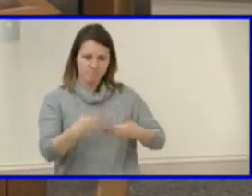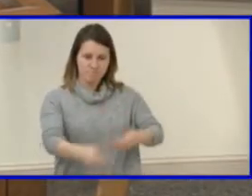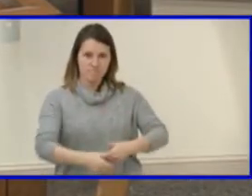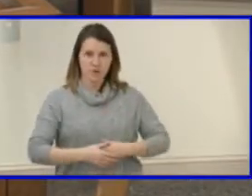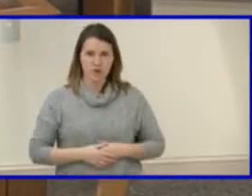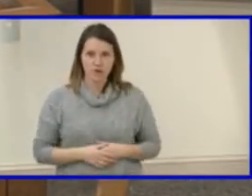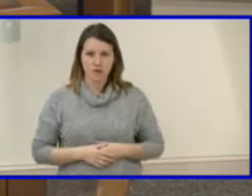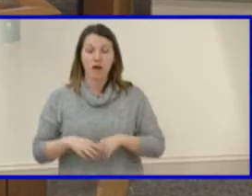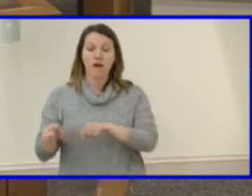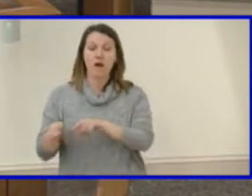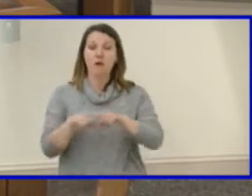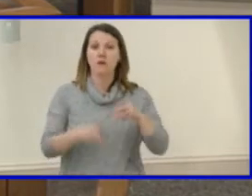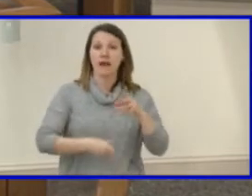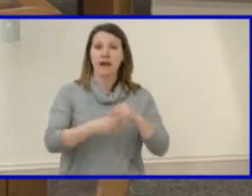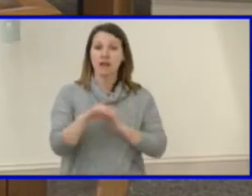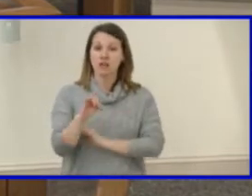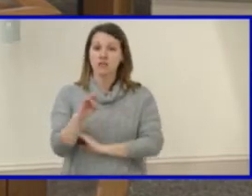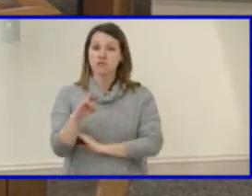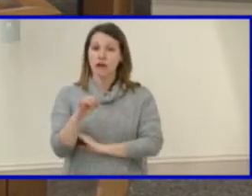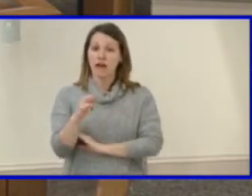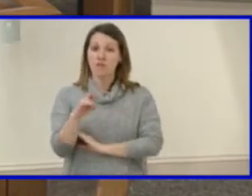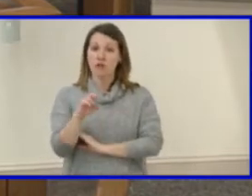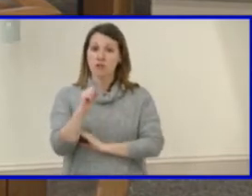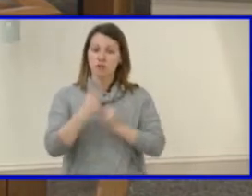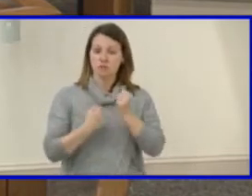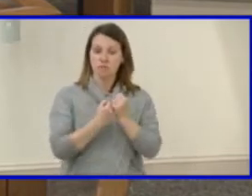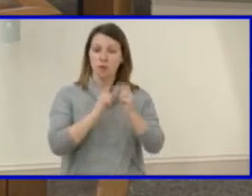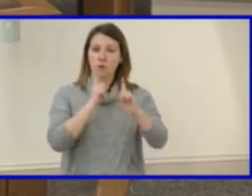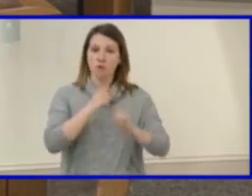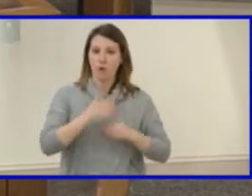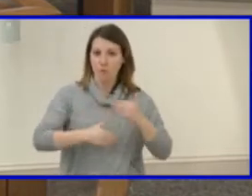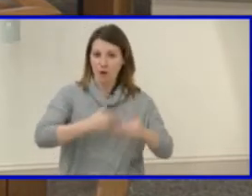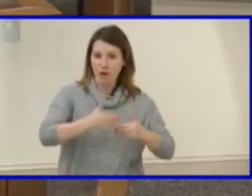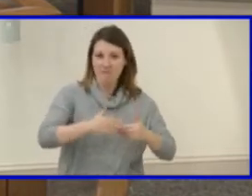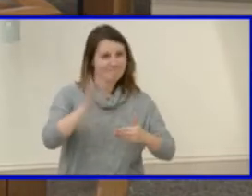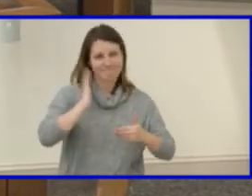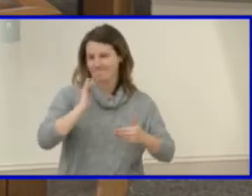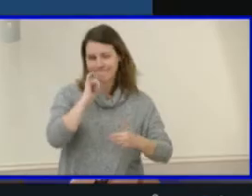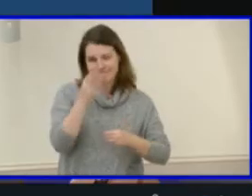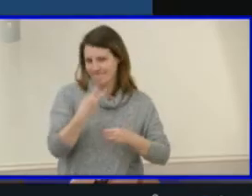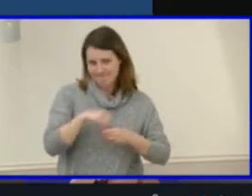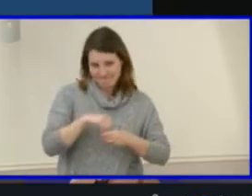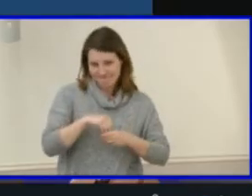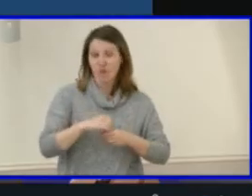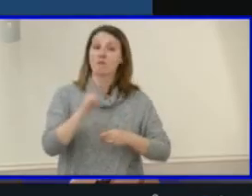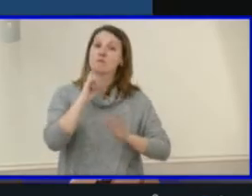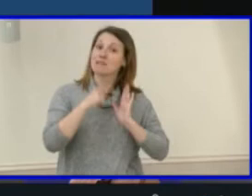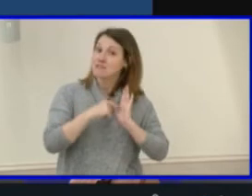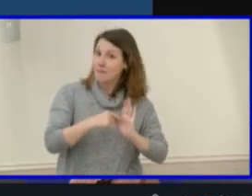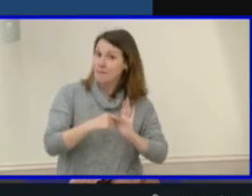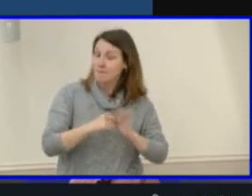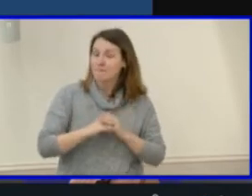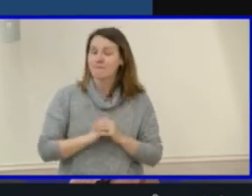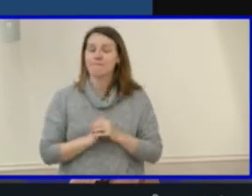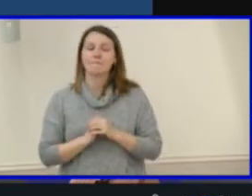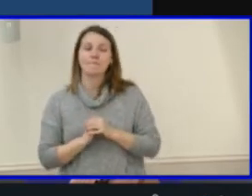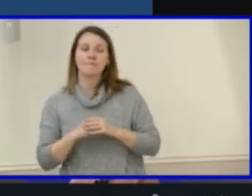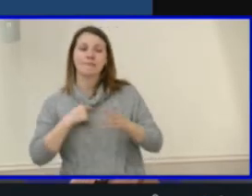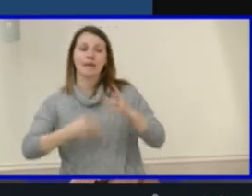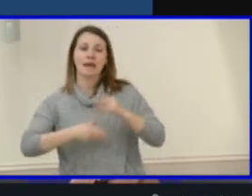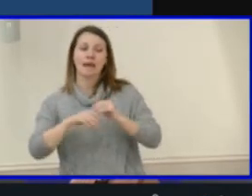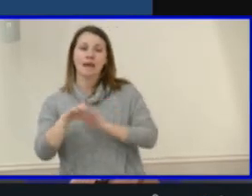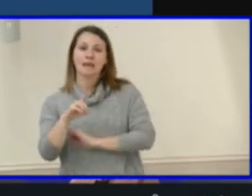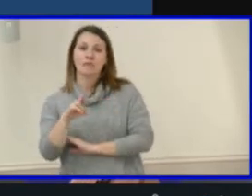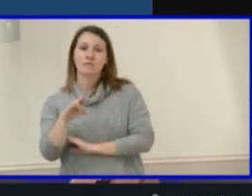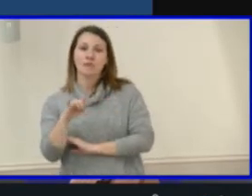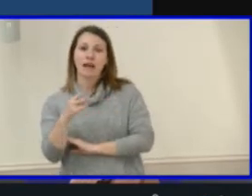drivers to support our goal progress that had not been previously included. So, for example, we added a driver to